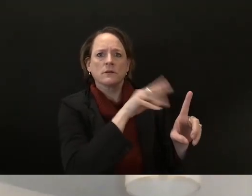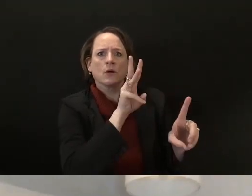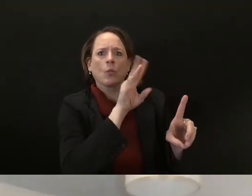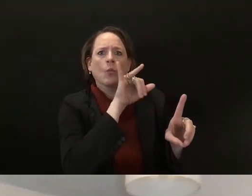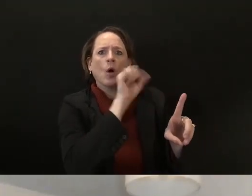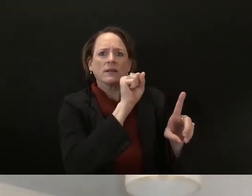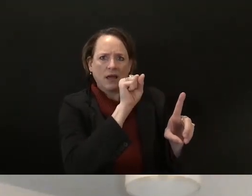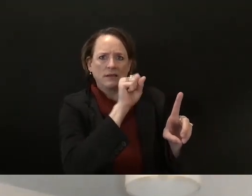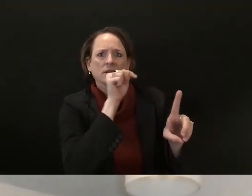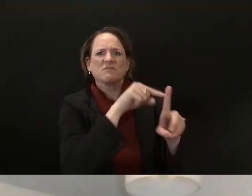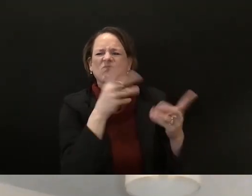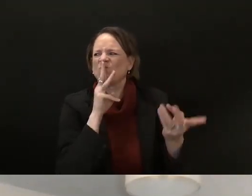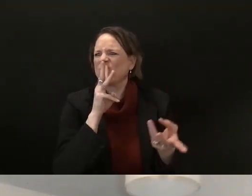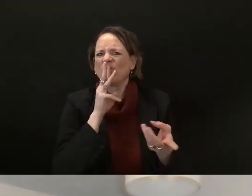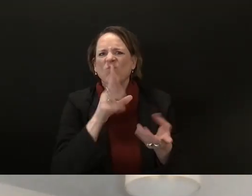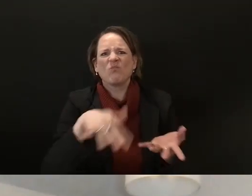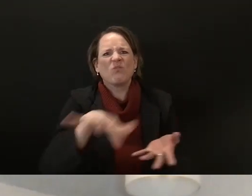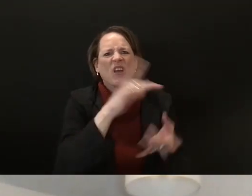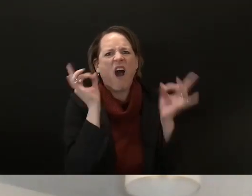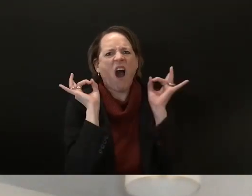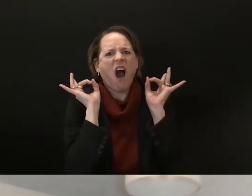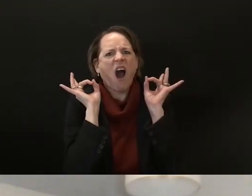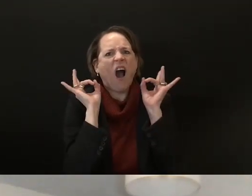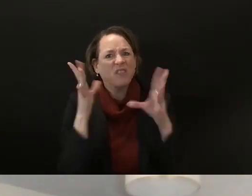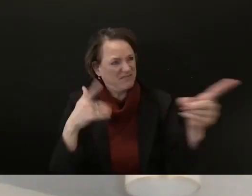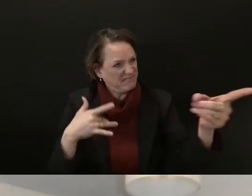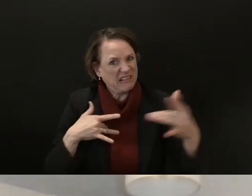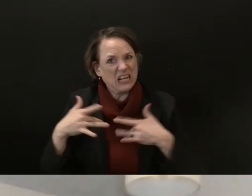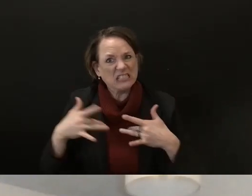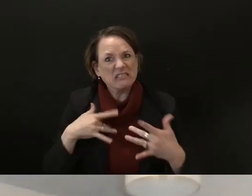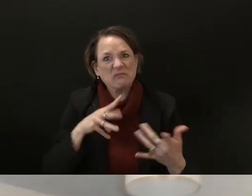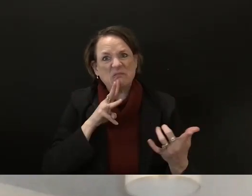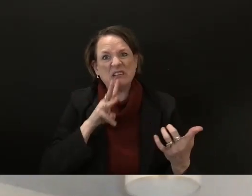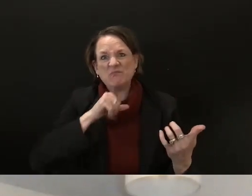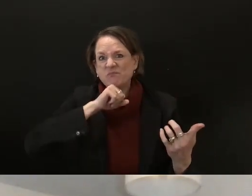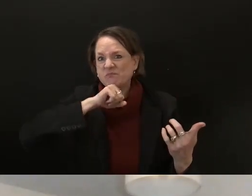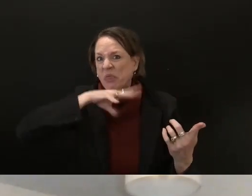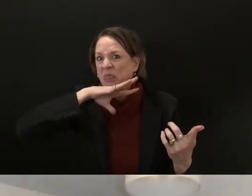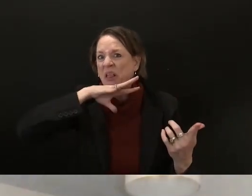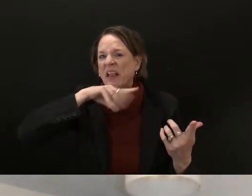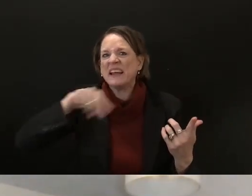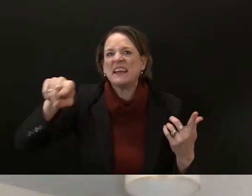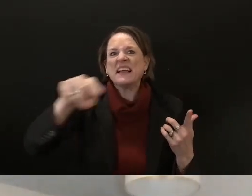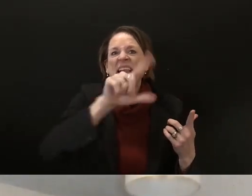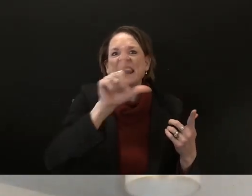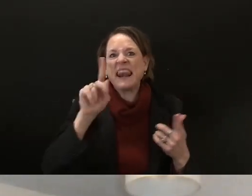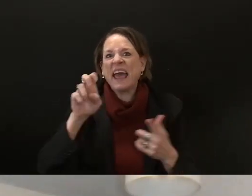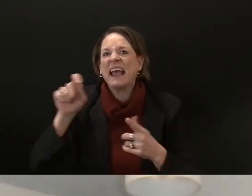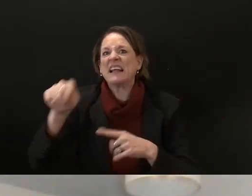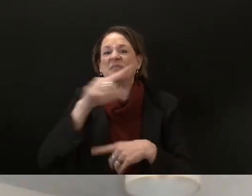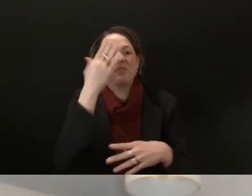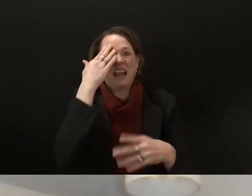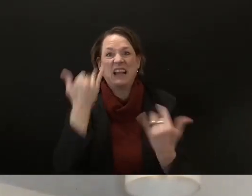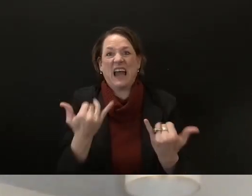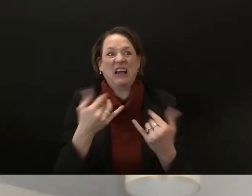farming um it's not specifically dairy farming that worries me but yes i do worry about our